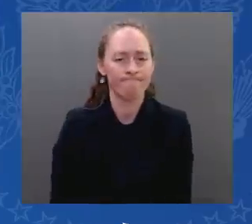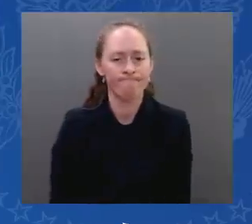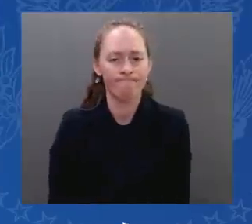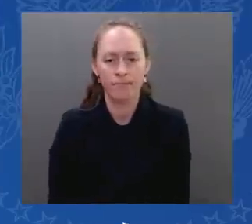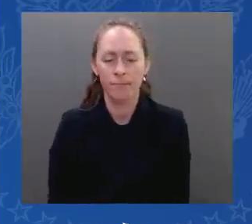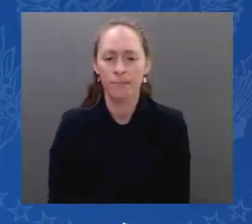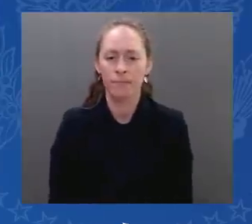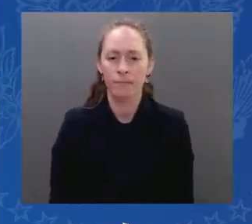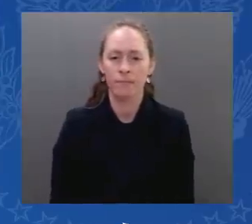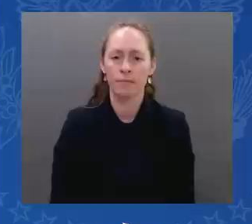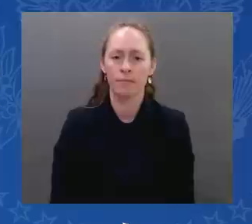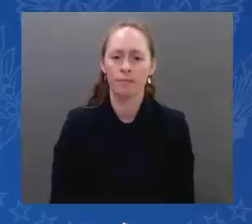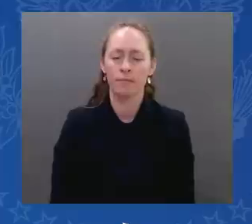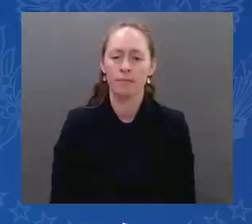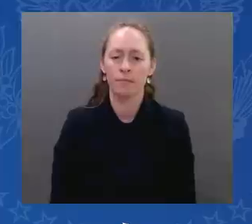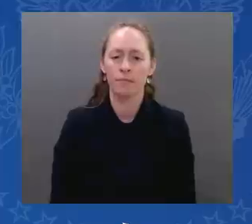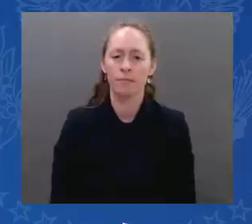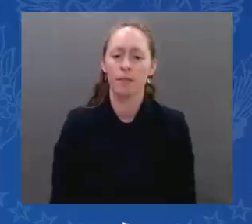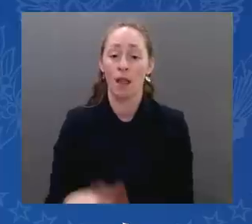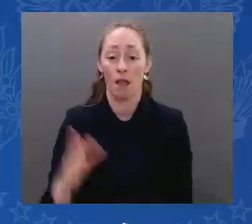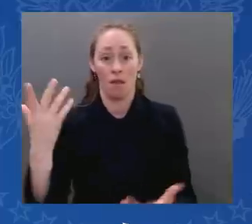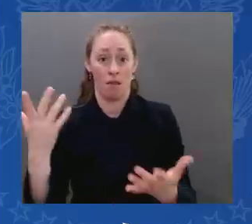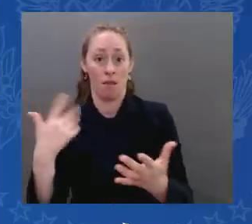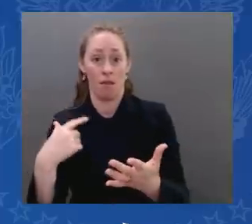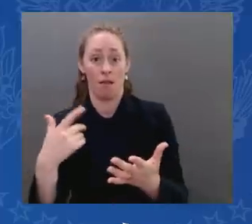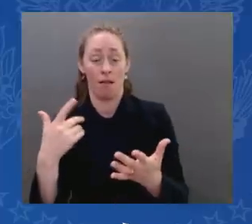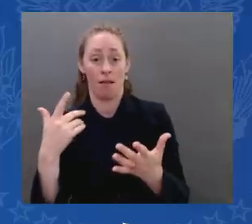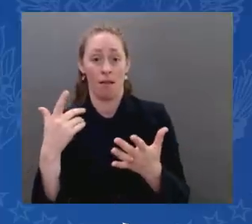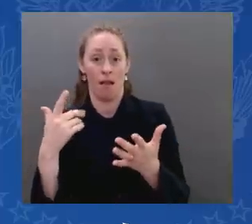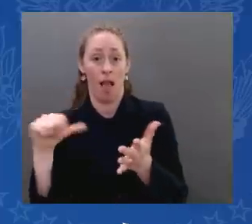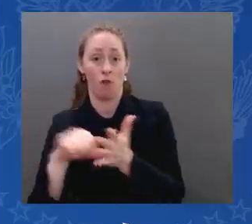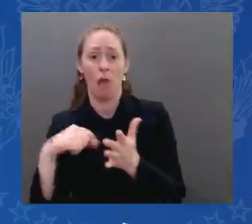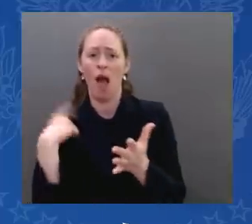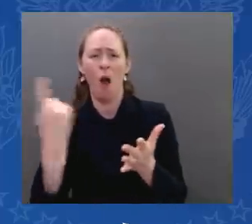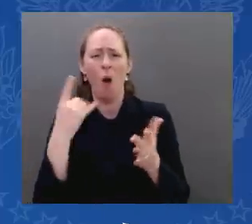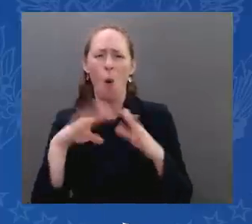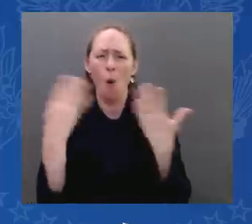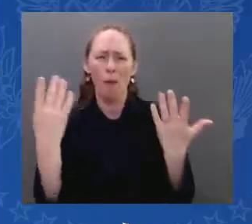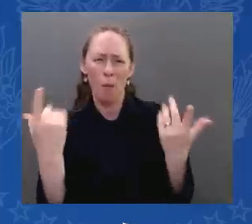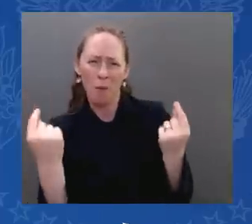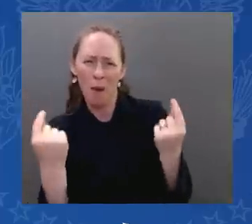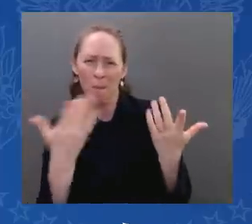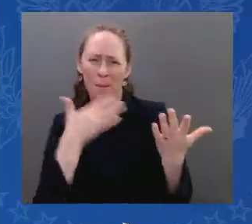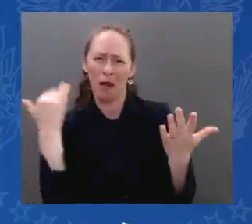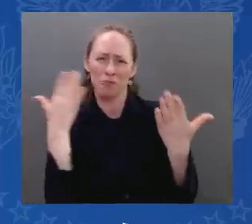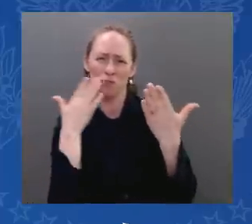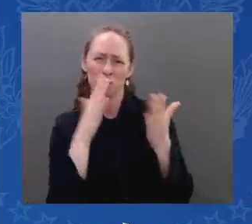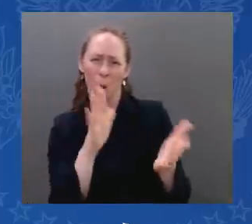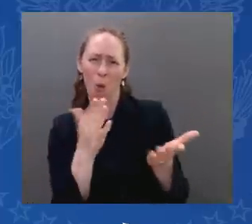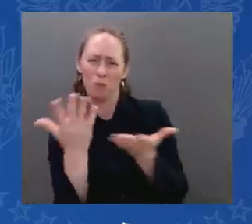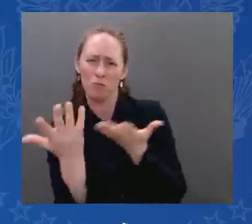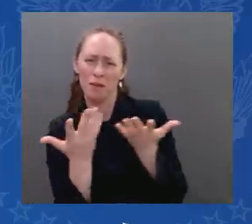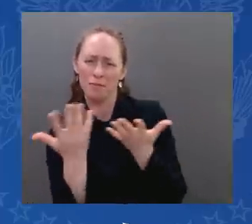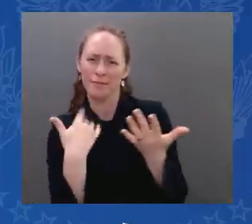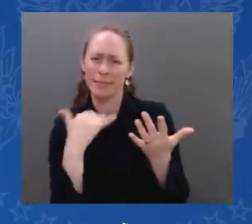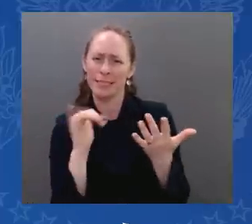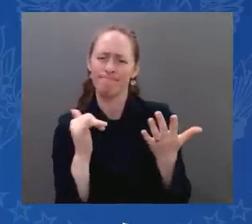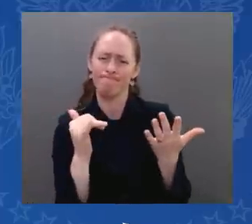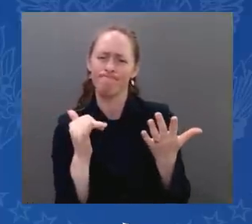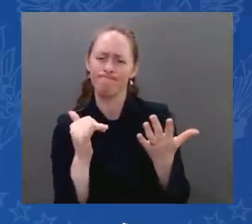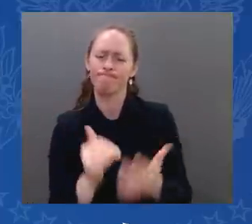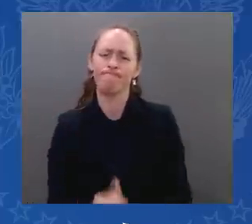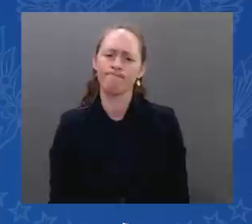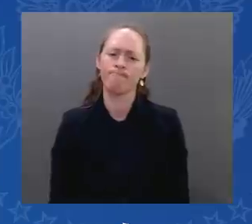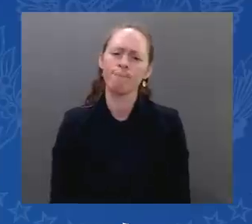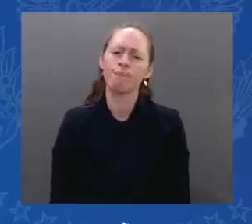with it, but I don't think there's a light between us in terms of these are all means to